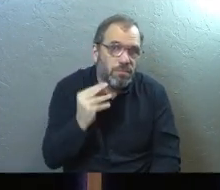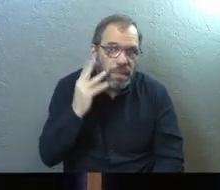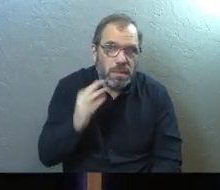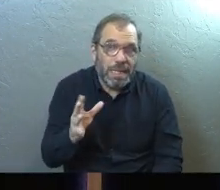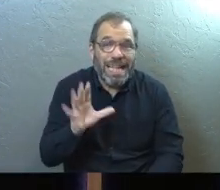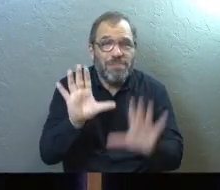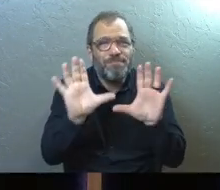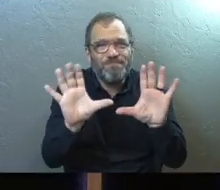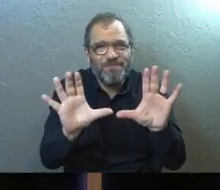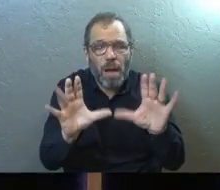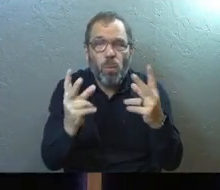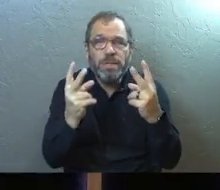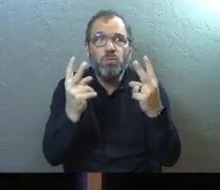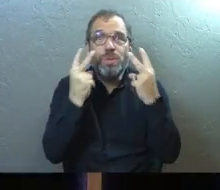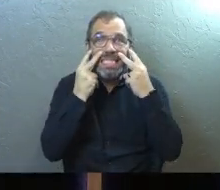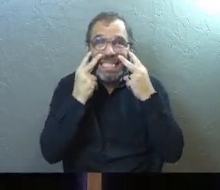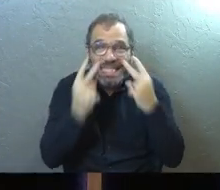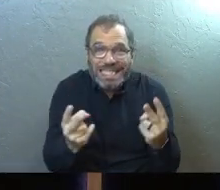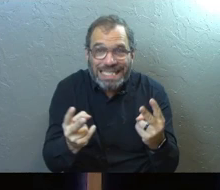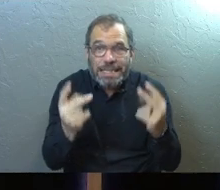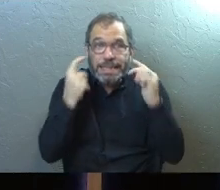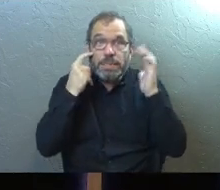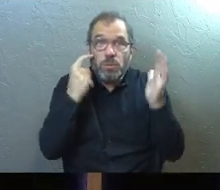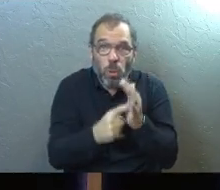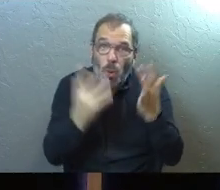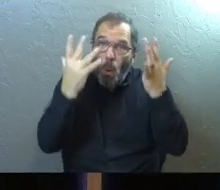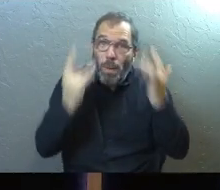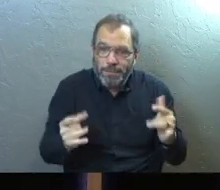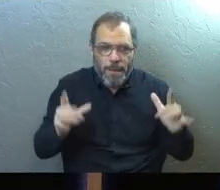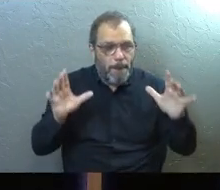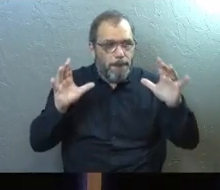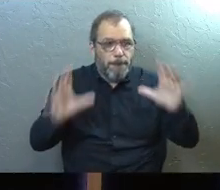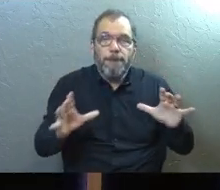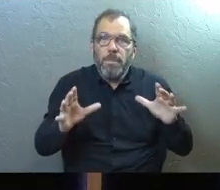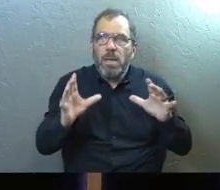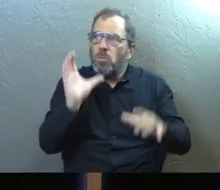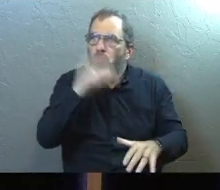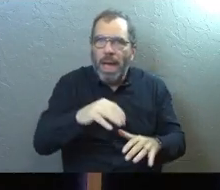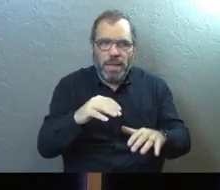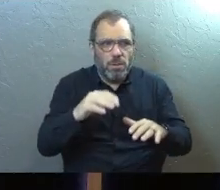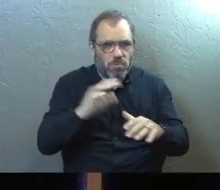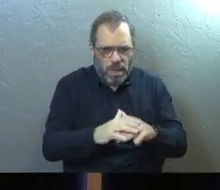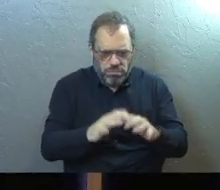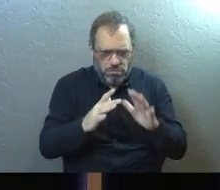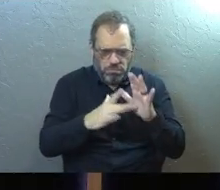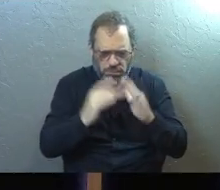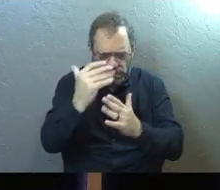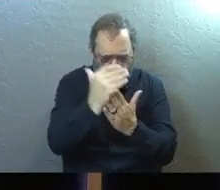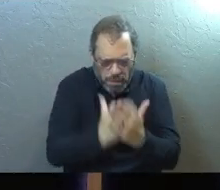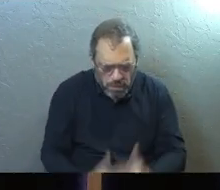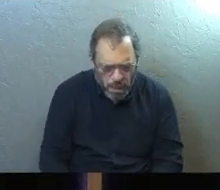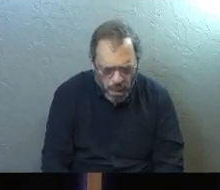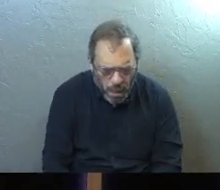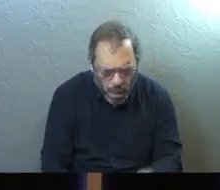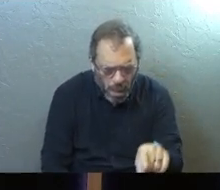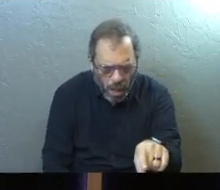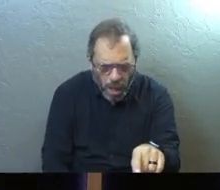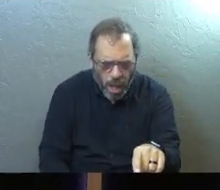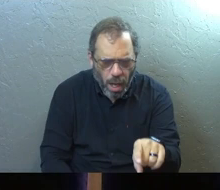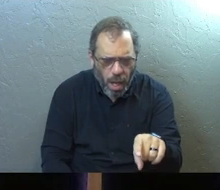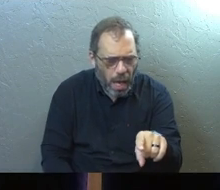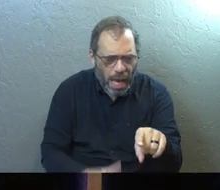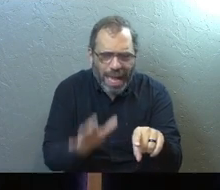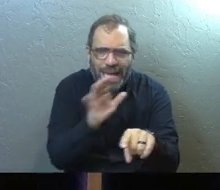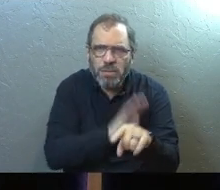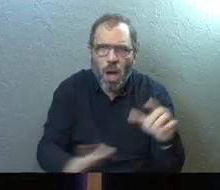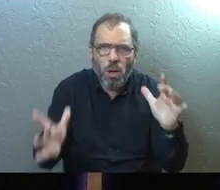And I want you to see that. I want you to see that. Why? Because what's weird when you start to look at that list is number one, it's all